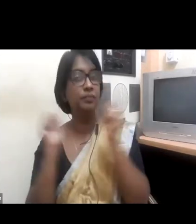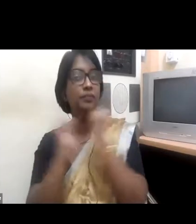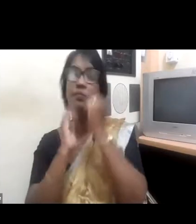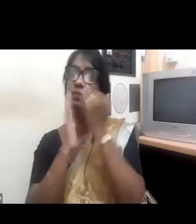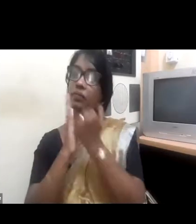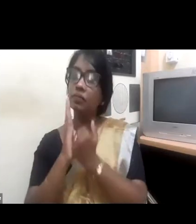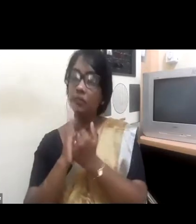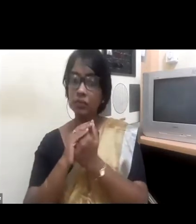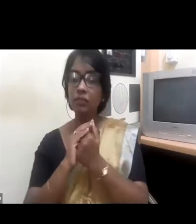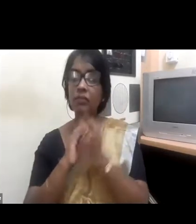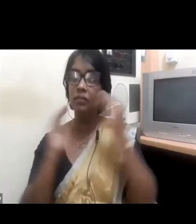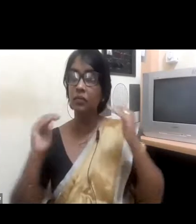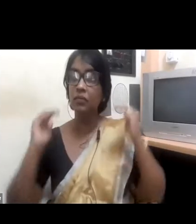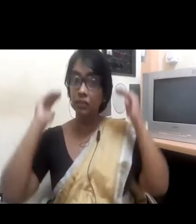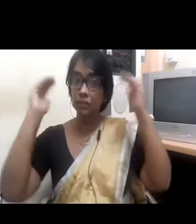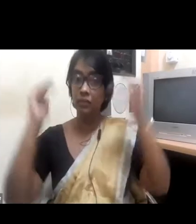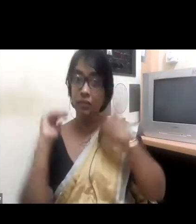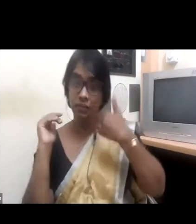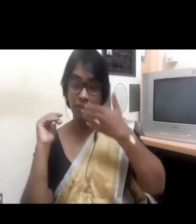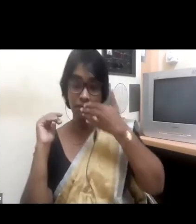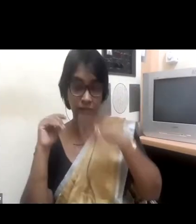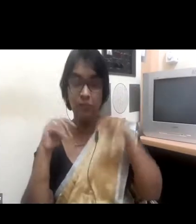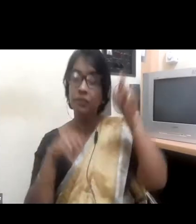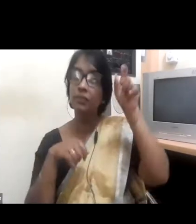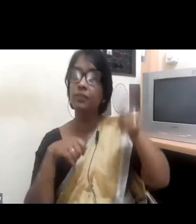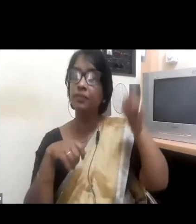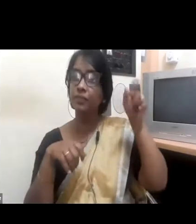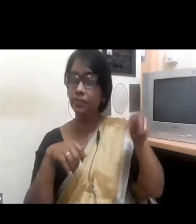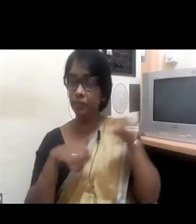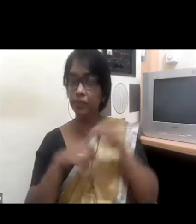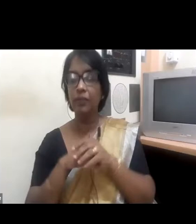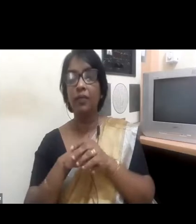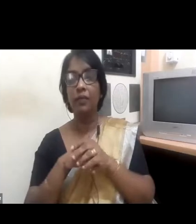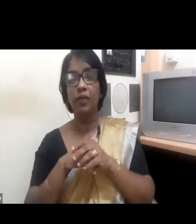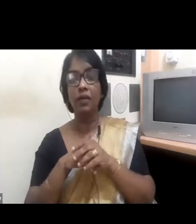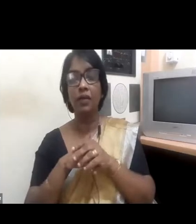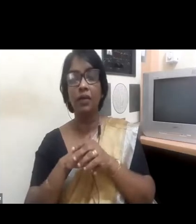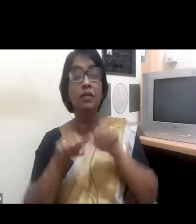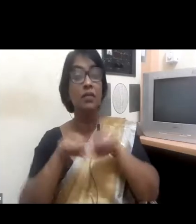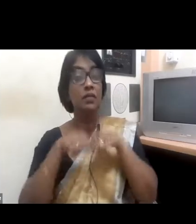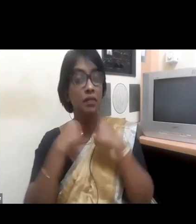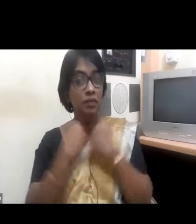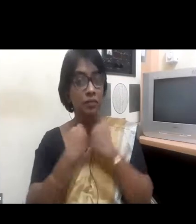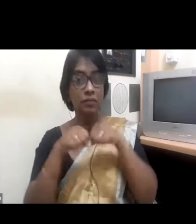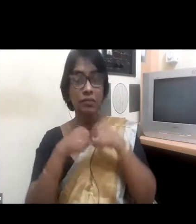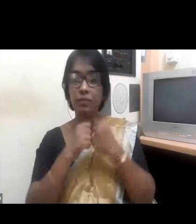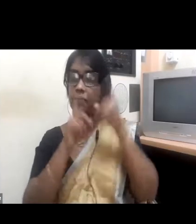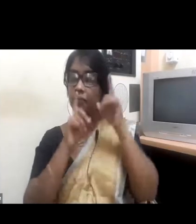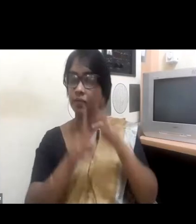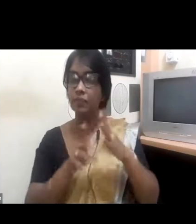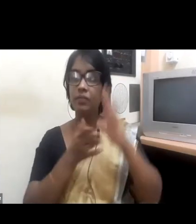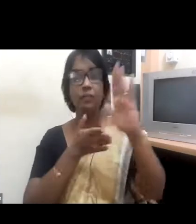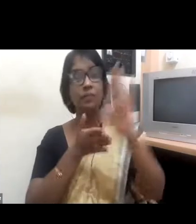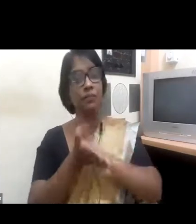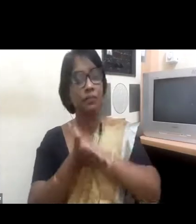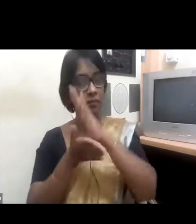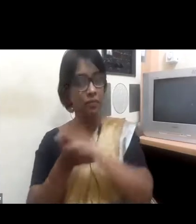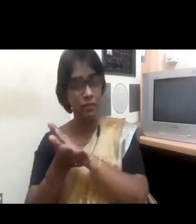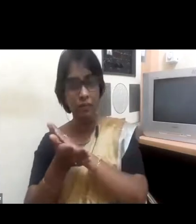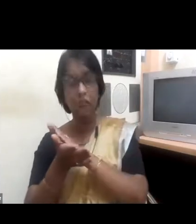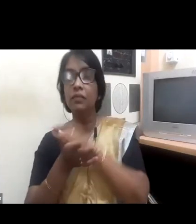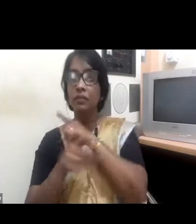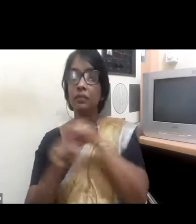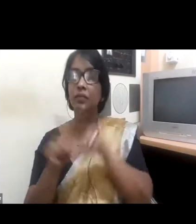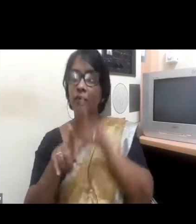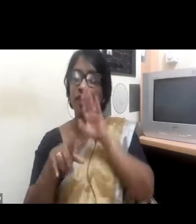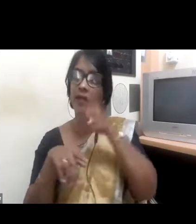I'm sure many other corporates have similar programs. As I said, I think it's very critical that we have a